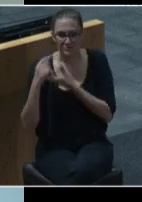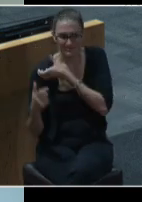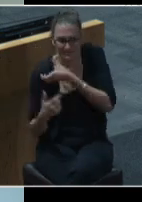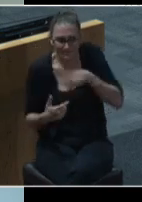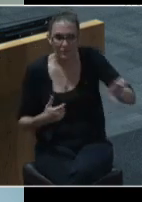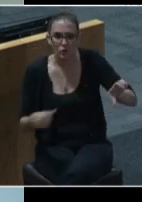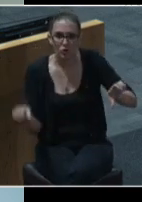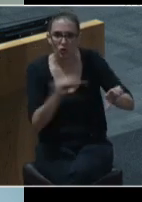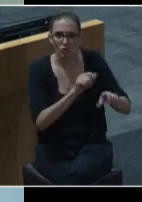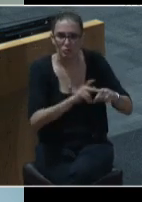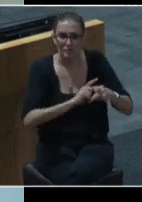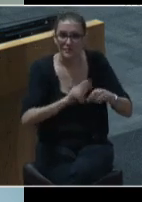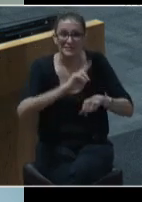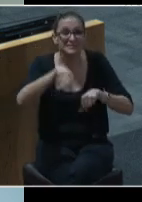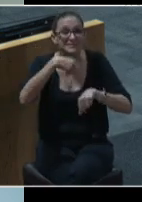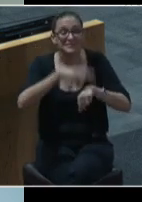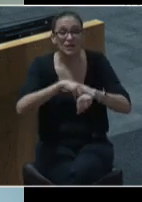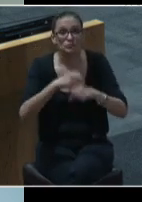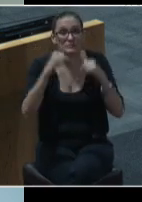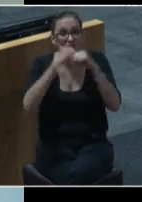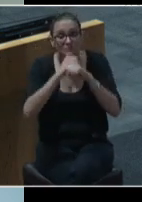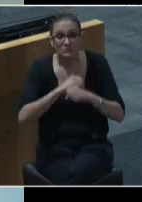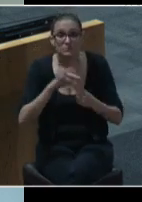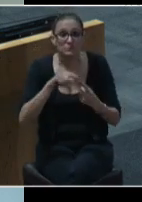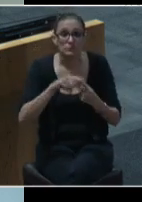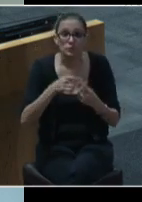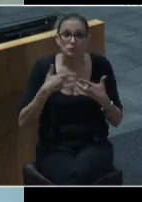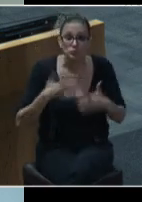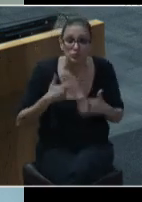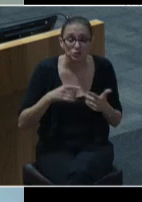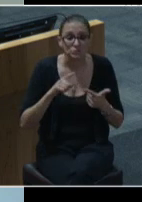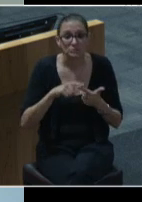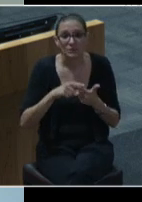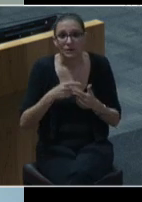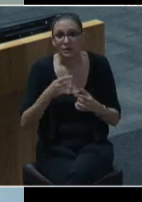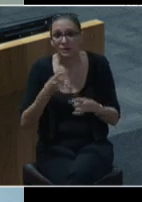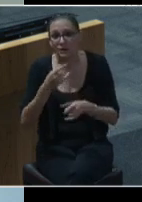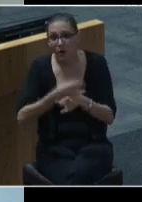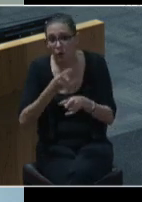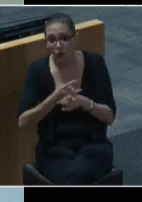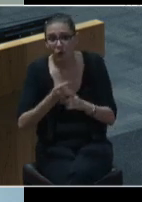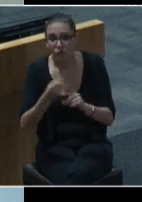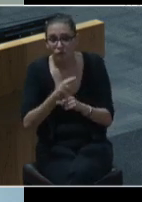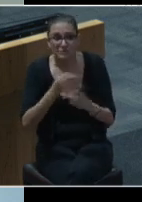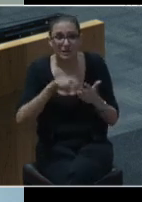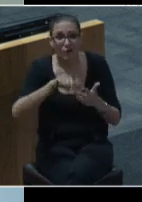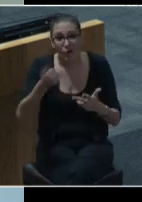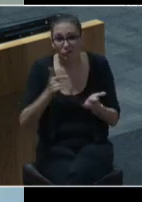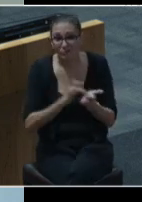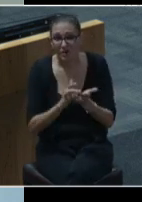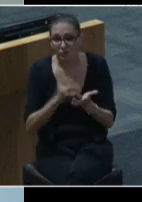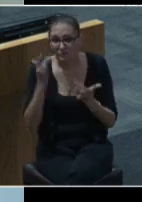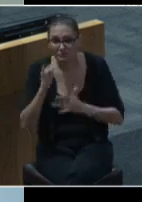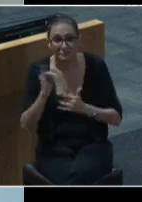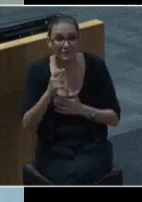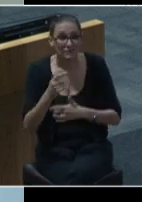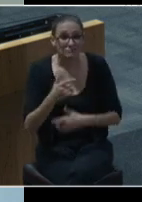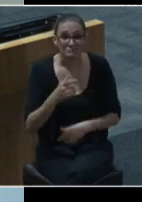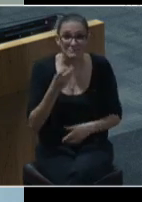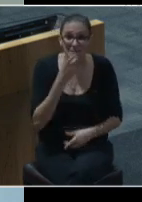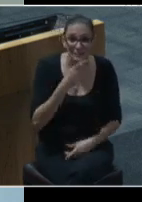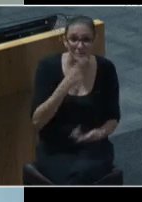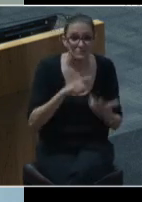national statistics on the high prevalence of depression, alcohol abuse, and other medical conditions such as diabetes and heart disease